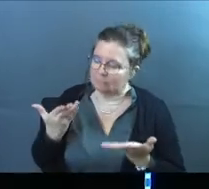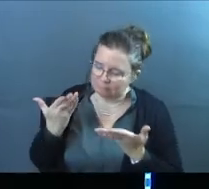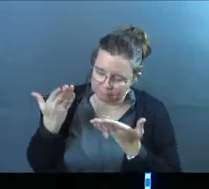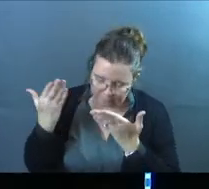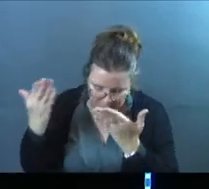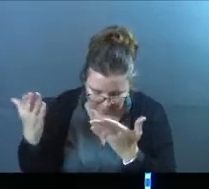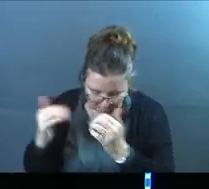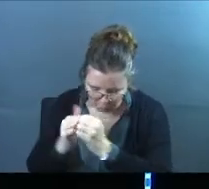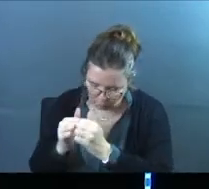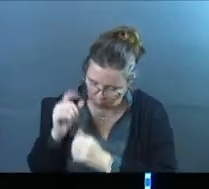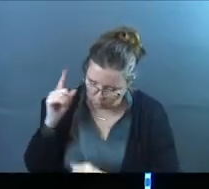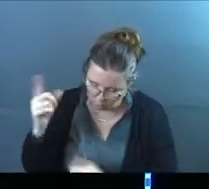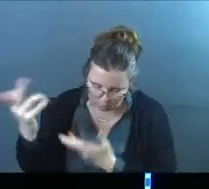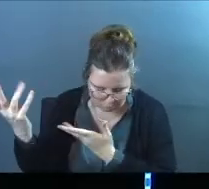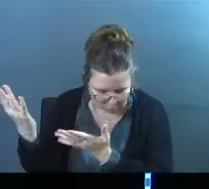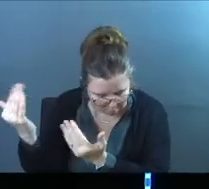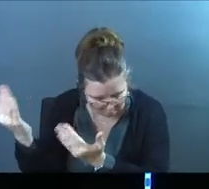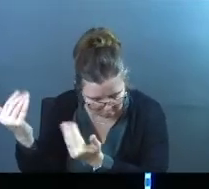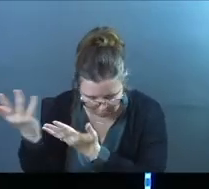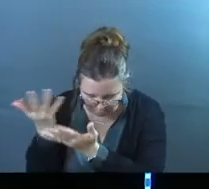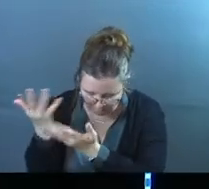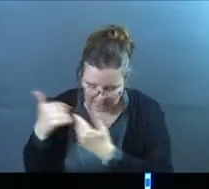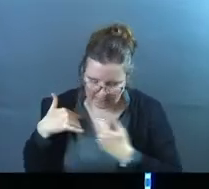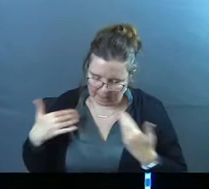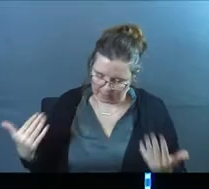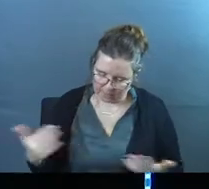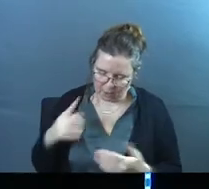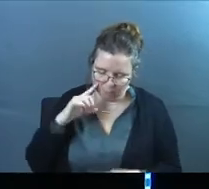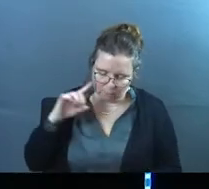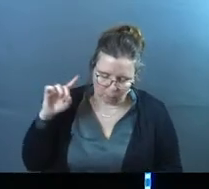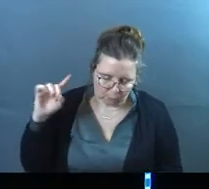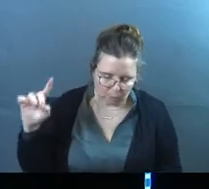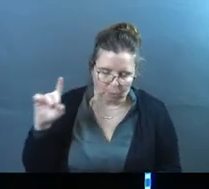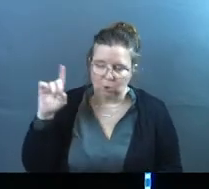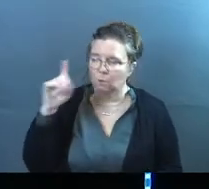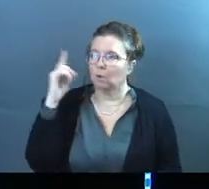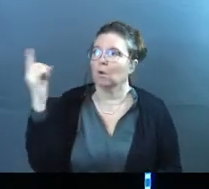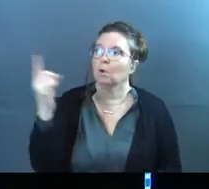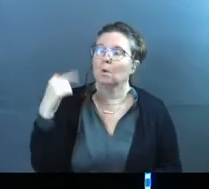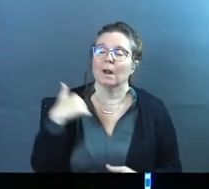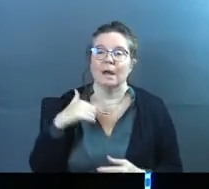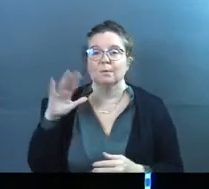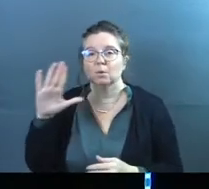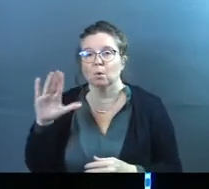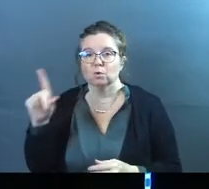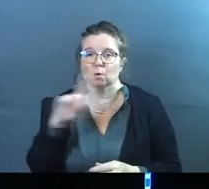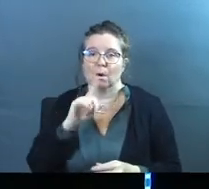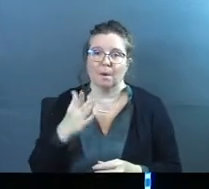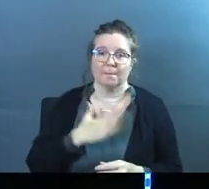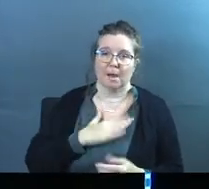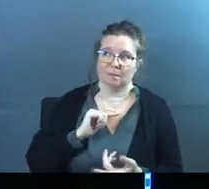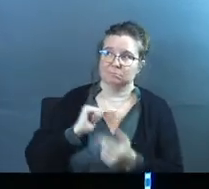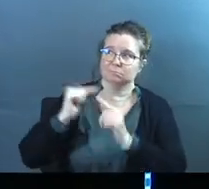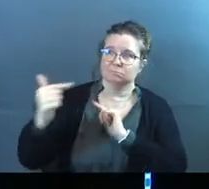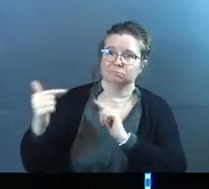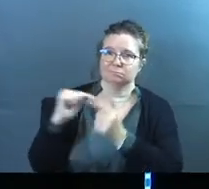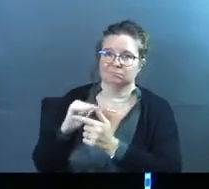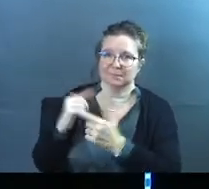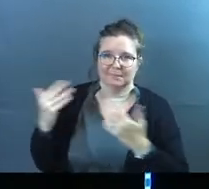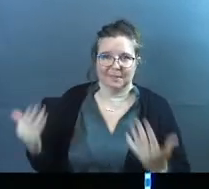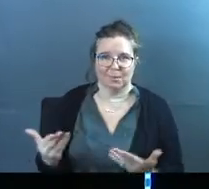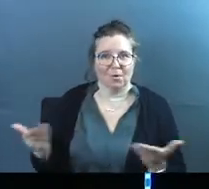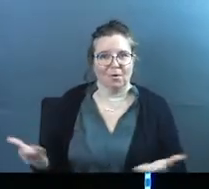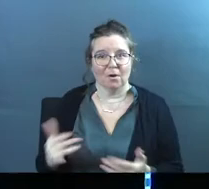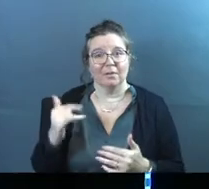to be with you, God. I'm here for you and you alone, and I am yours and you are mine. Here we are.